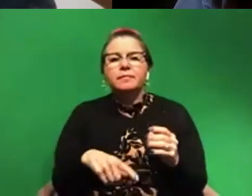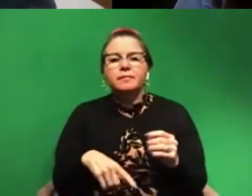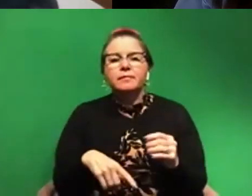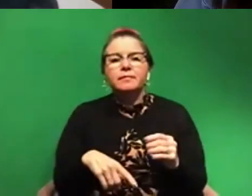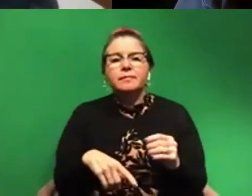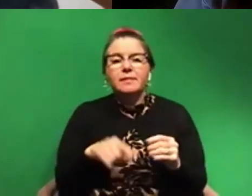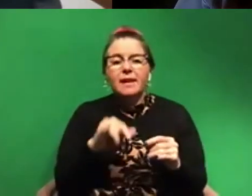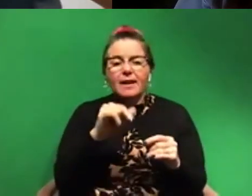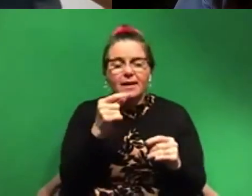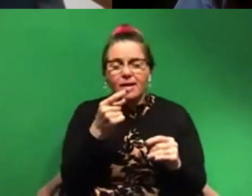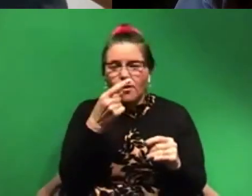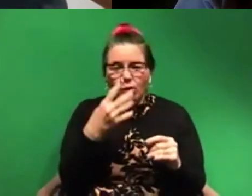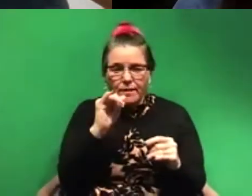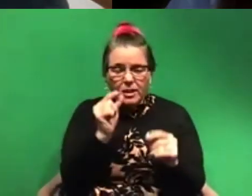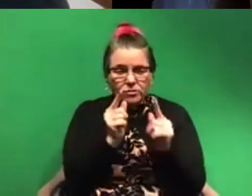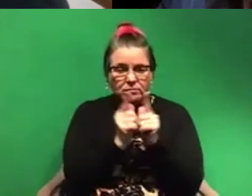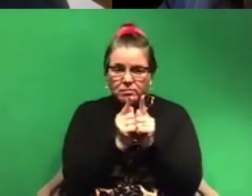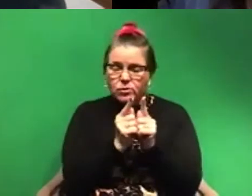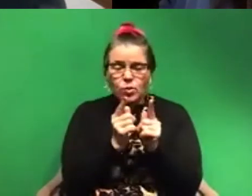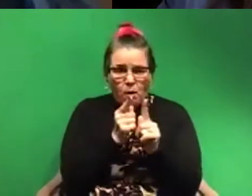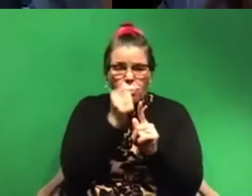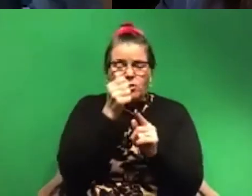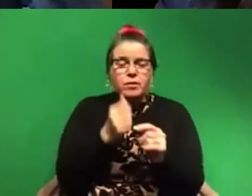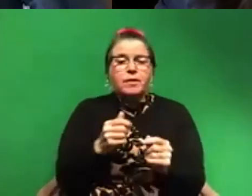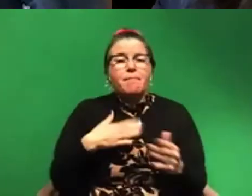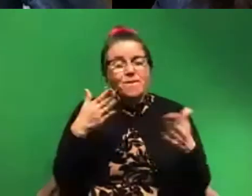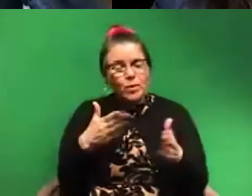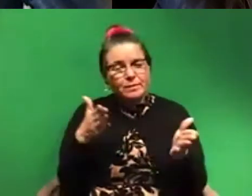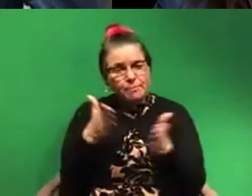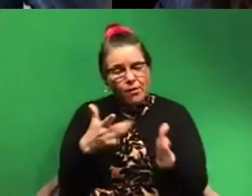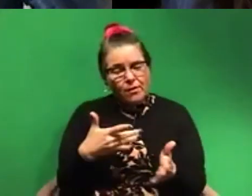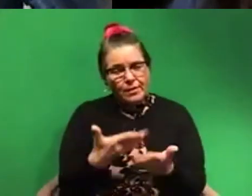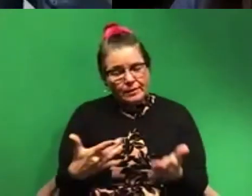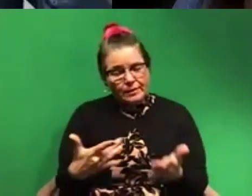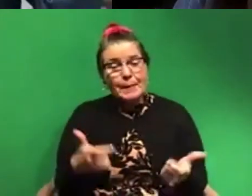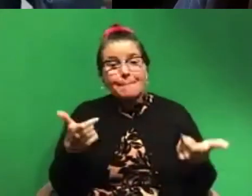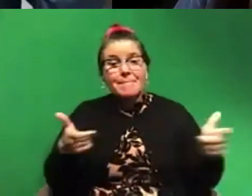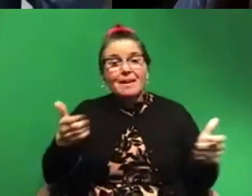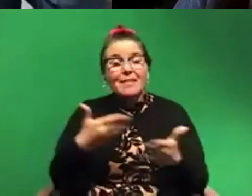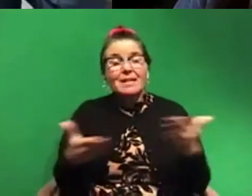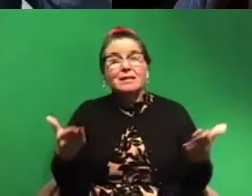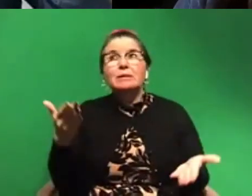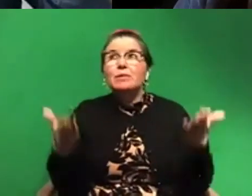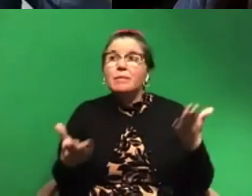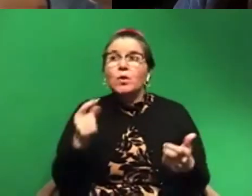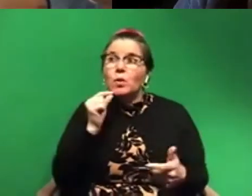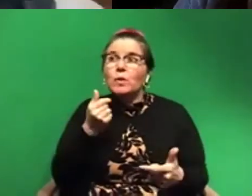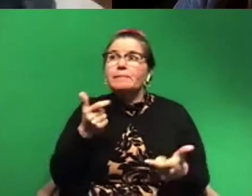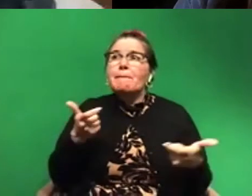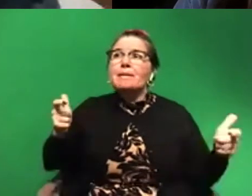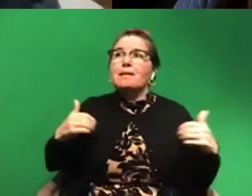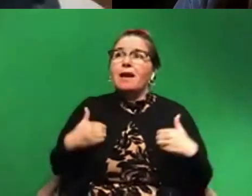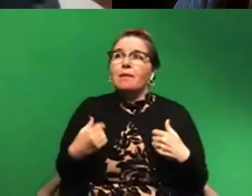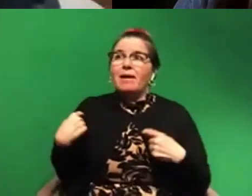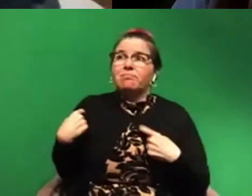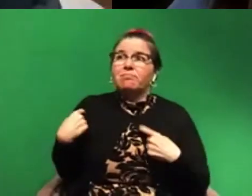So my focus is on small things. Now, big things, probably the, probably the coolest big animal I ever got a chance to